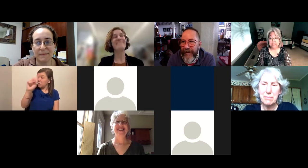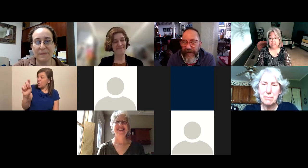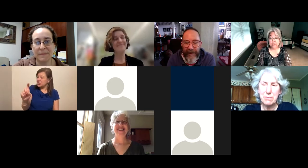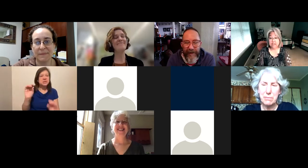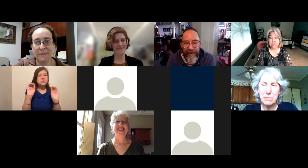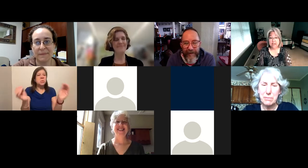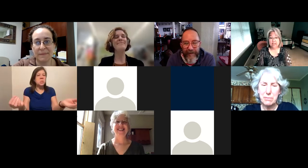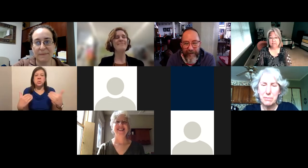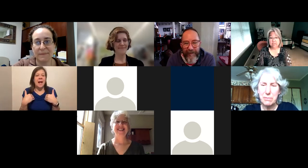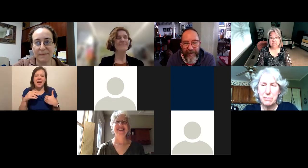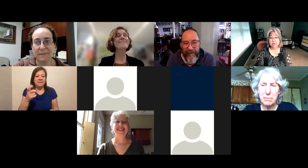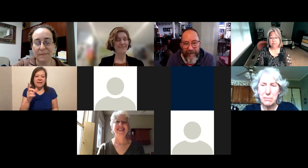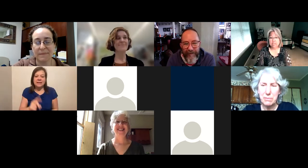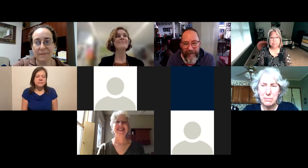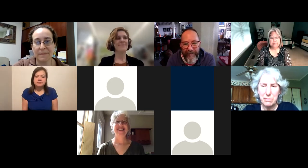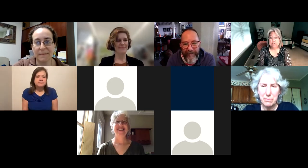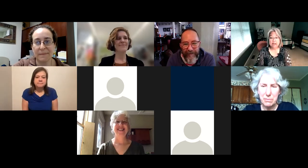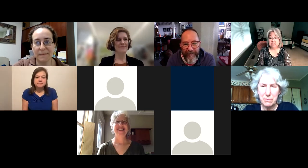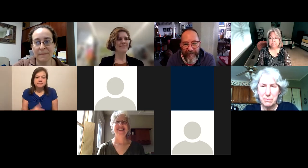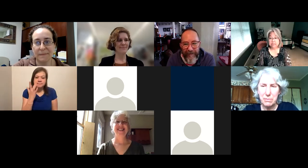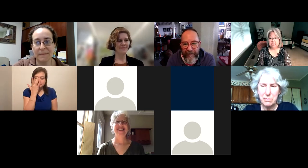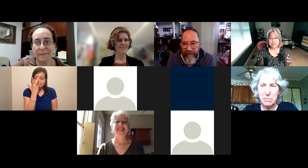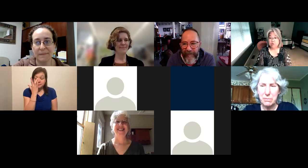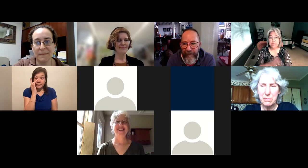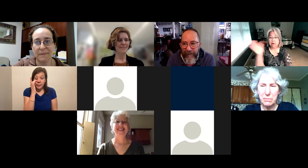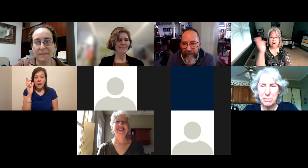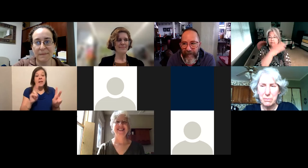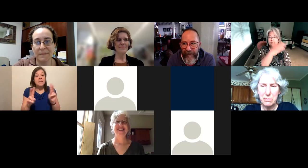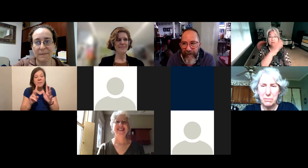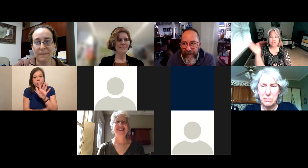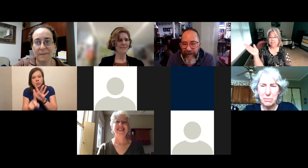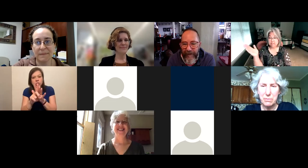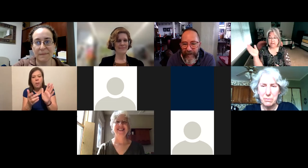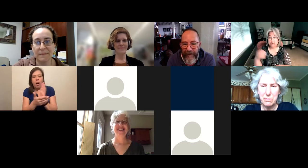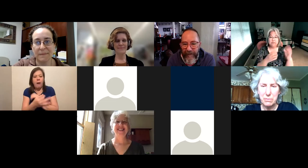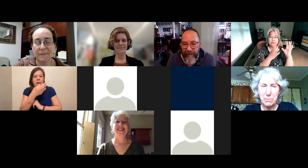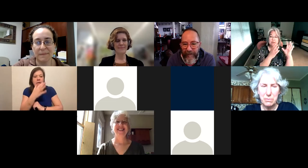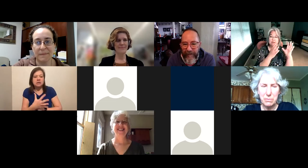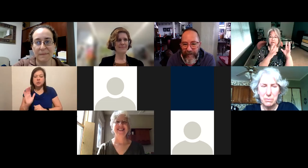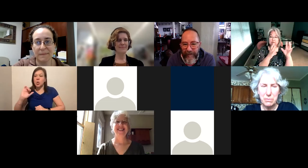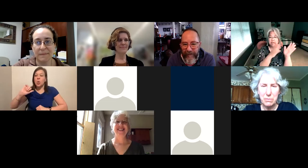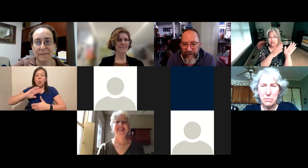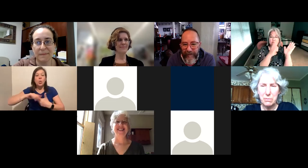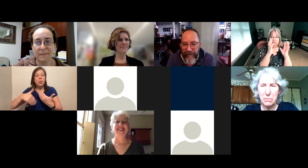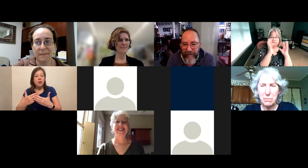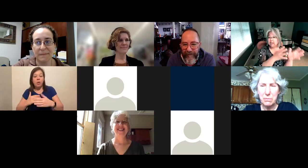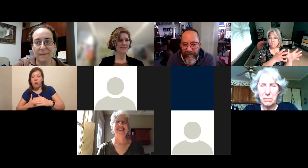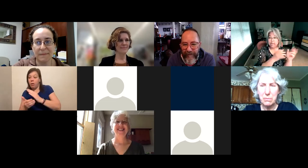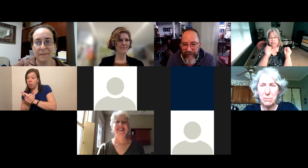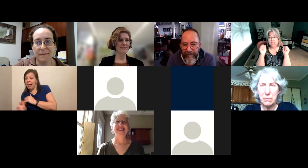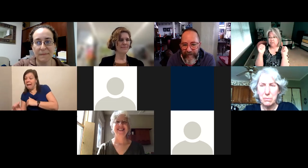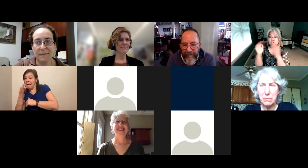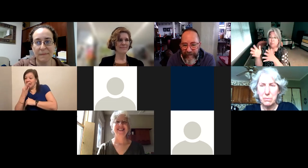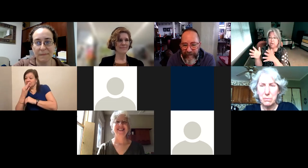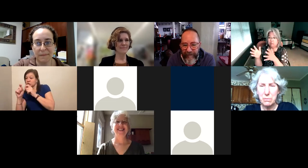conference either. And so these people are experts. You know, we all fall on the spectrum of being, you know, like not